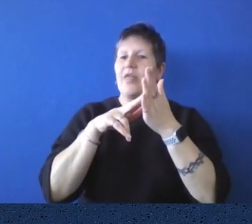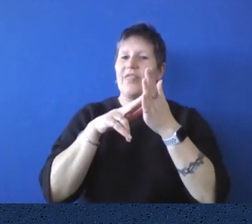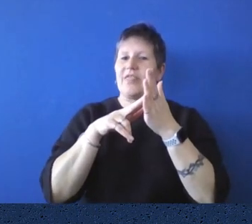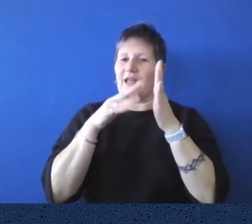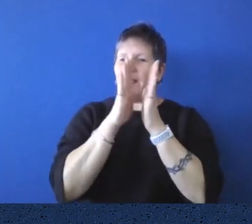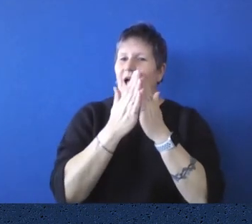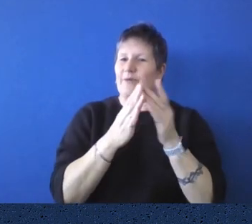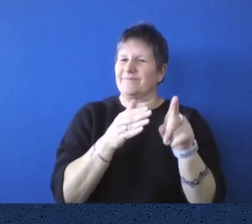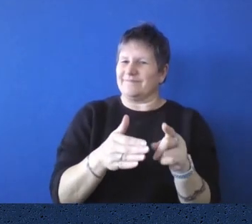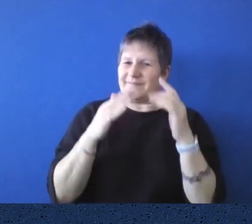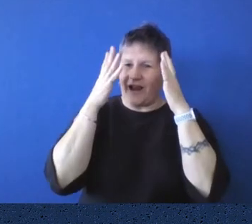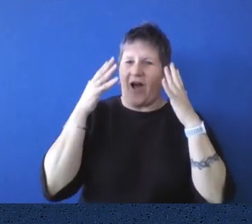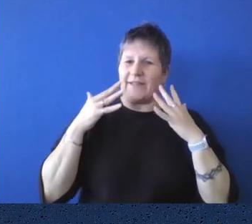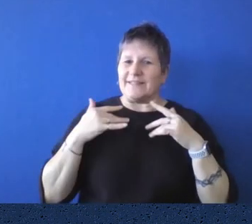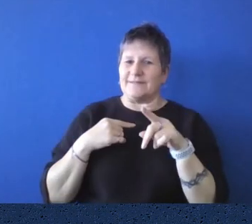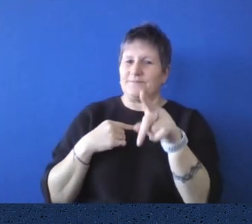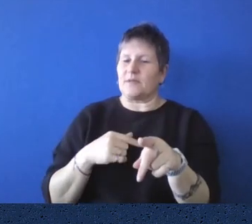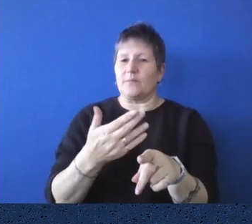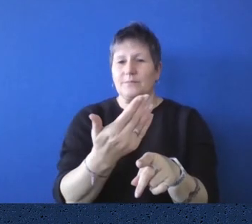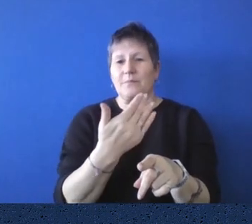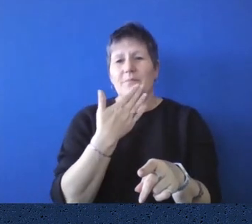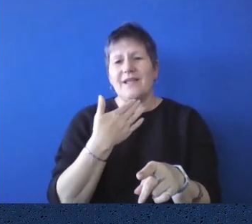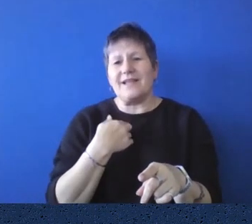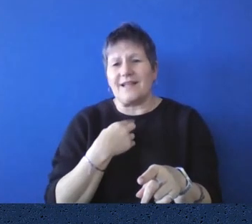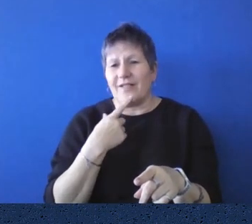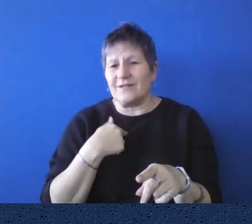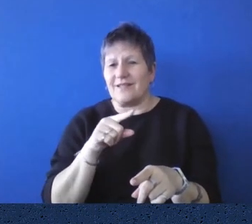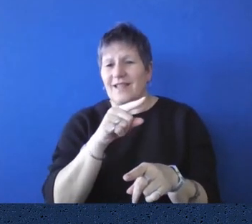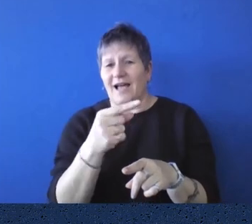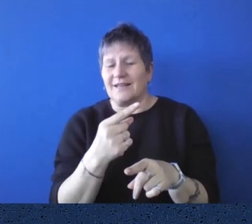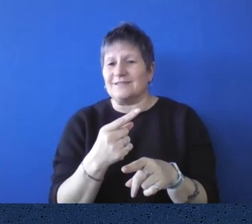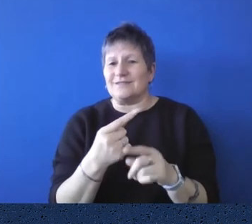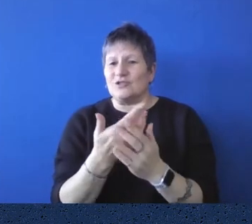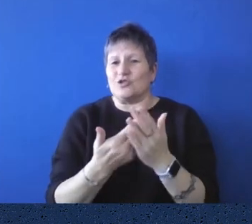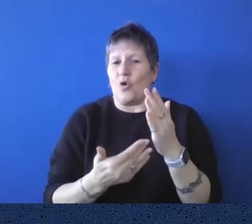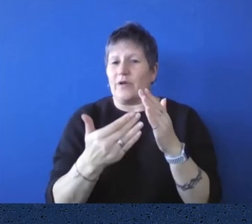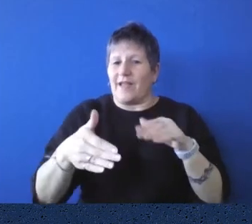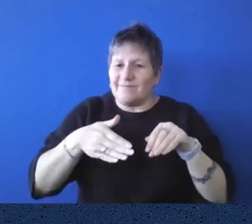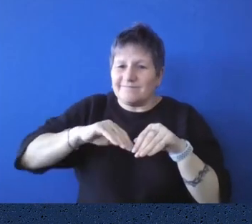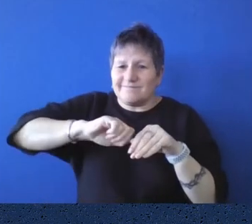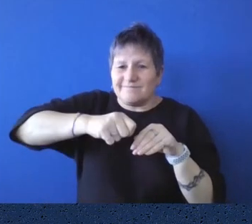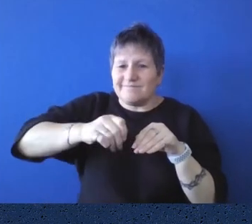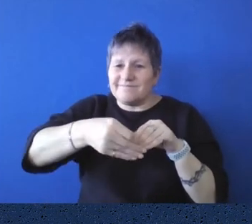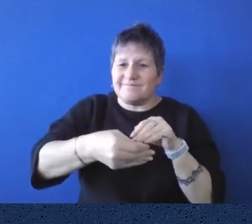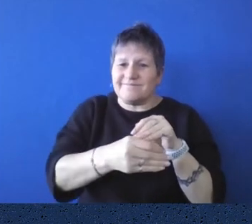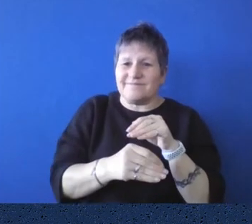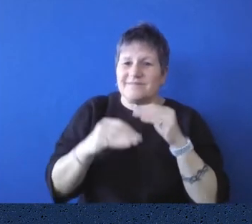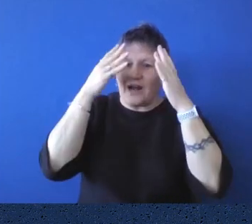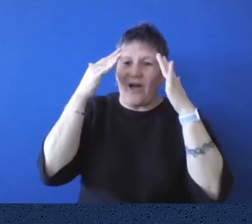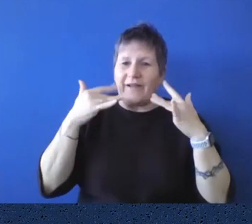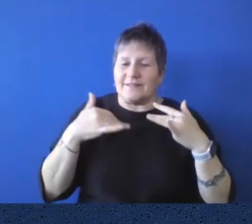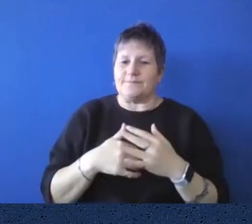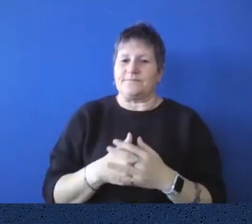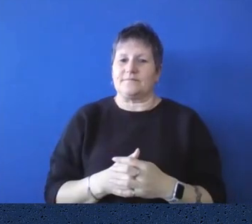beautiful story. Please share. So, um, the lion, um, was a competition